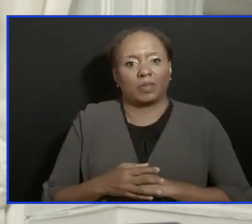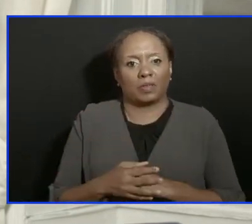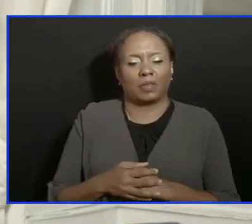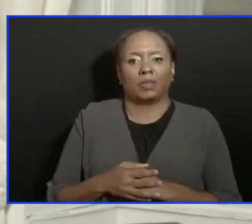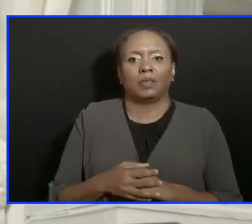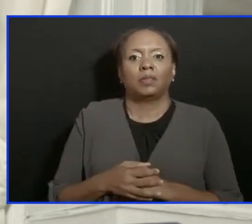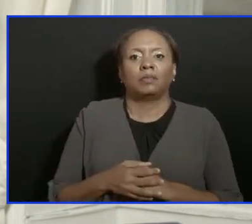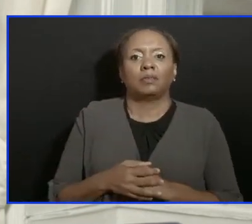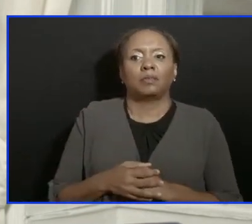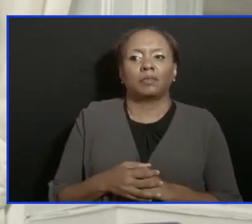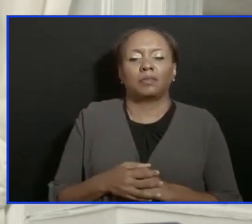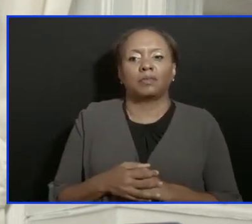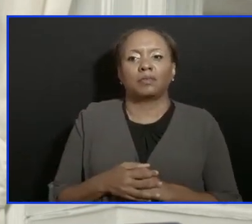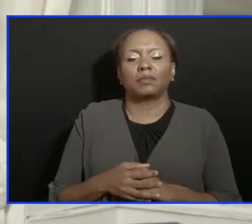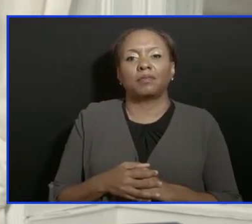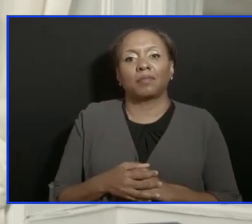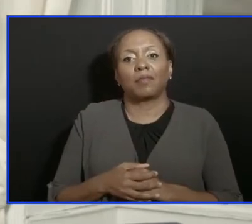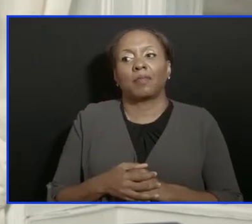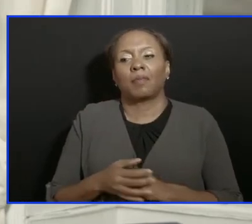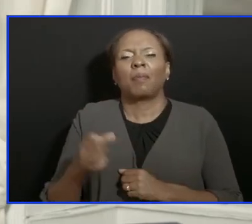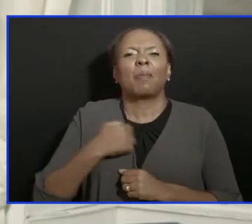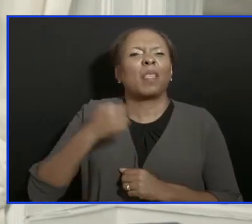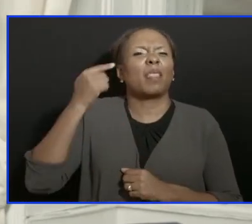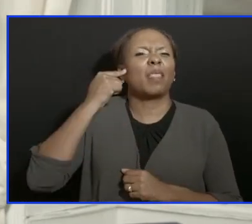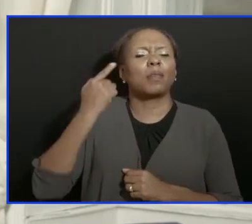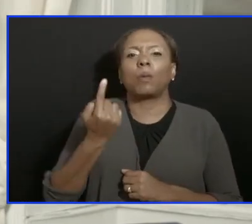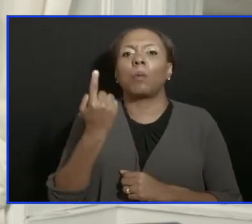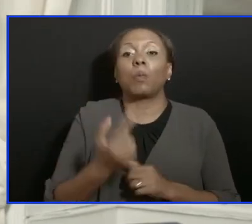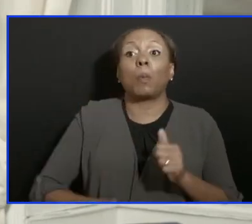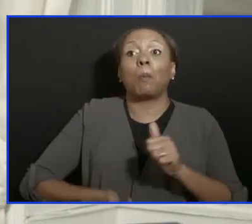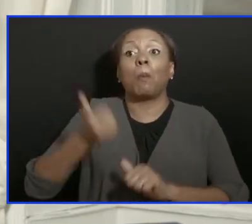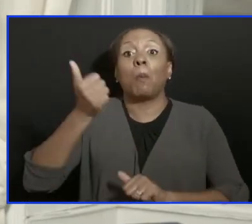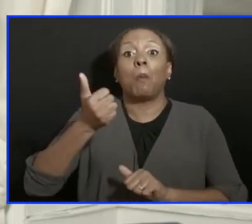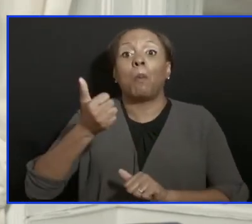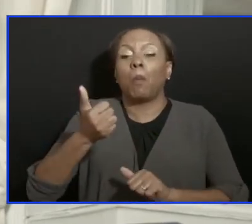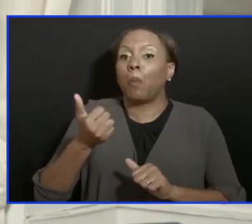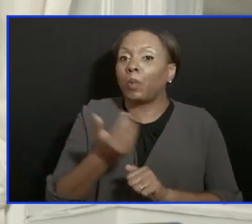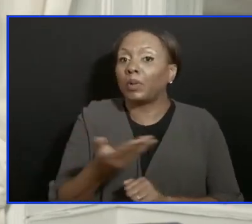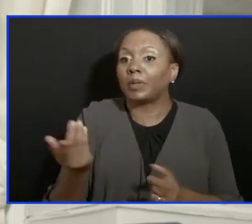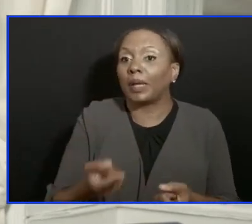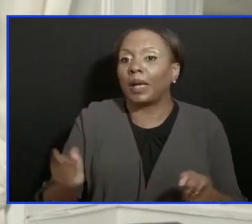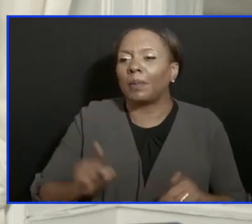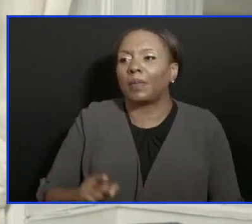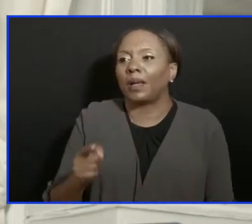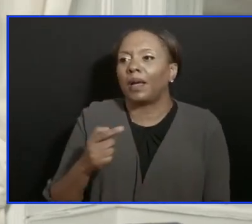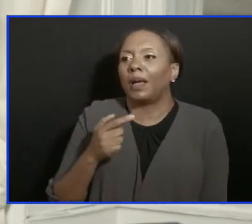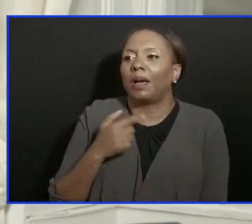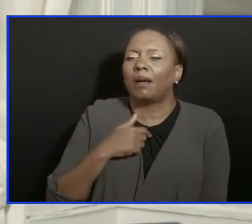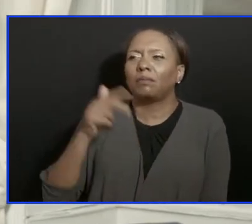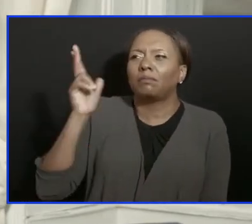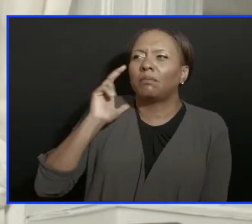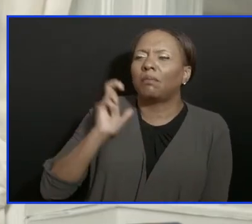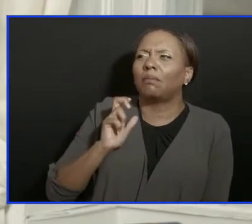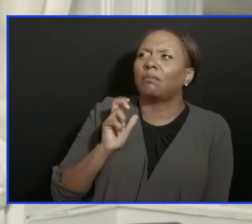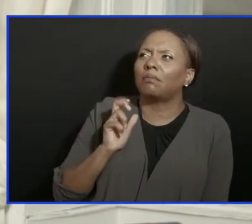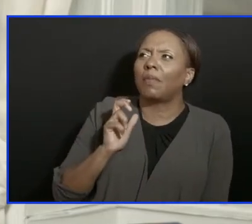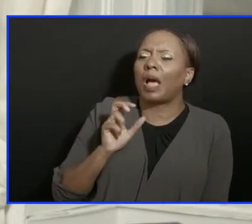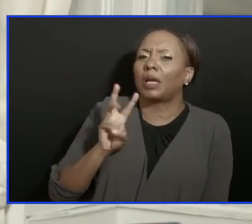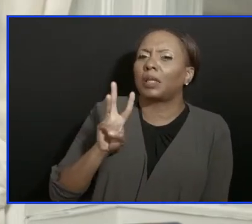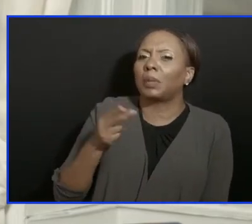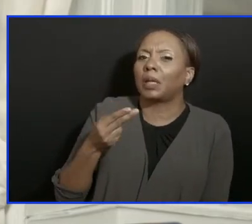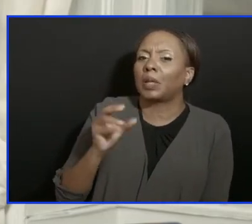important. I think one of the major global failures, and I'll say it here again, I say it at WHO meetings all the time when I'm given the opportunity.